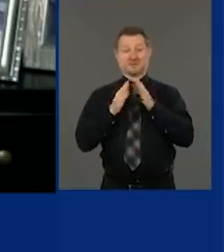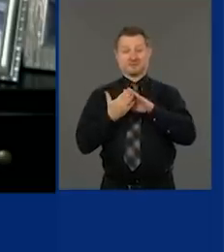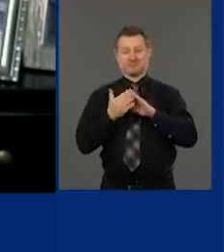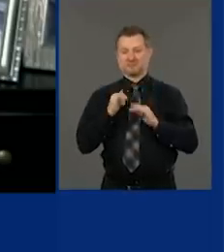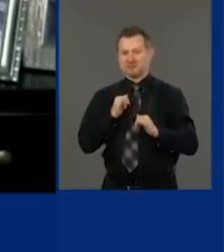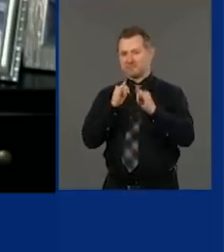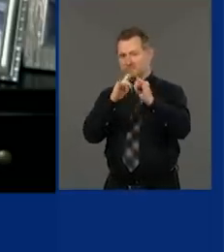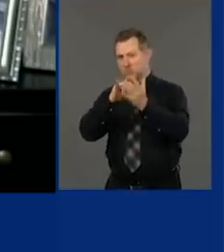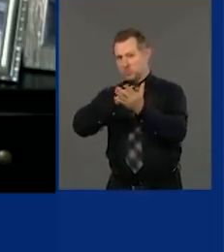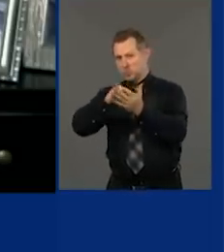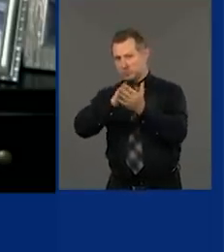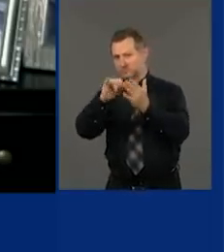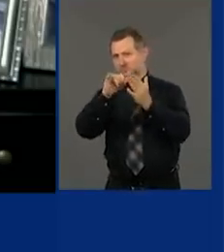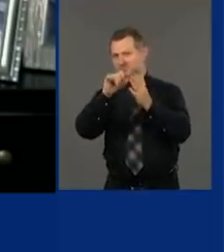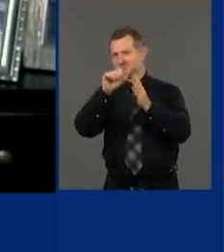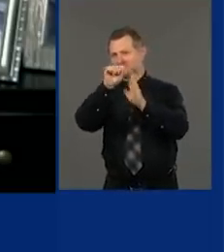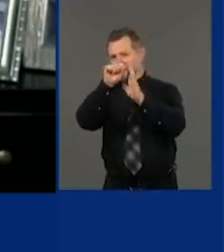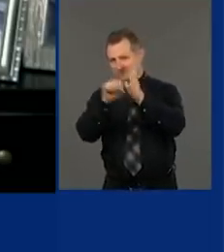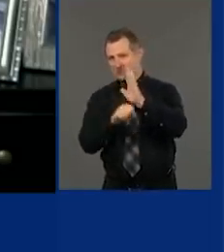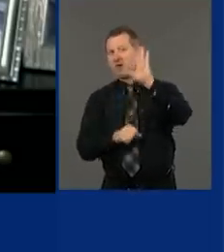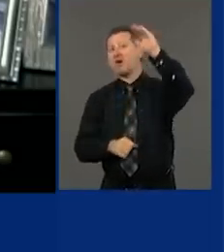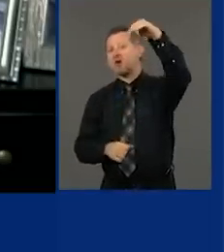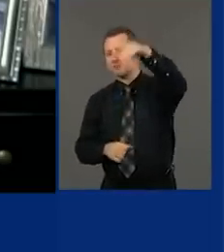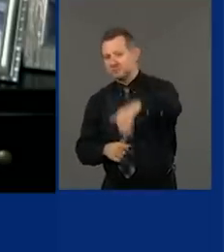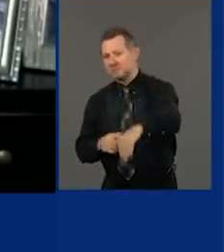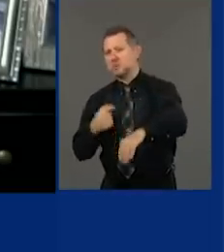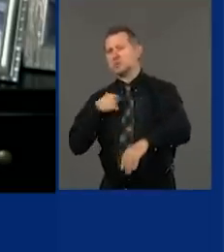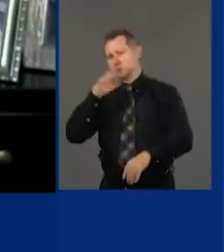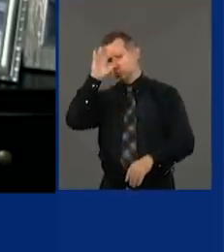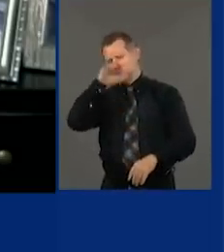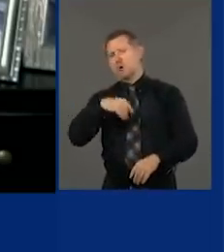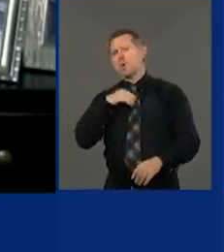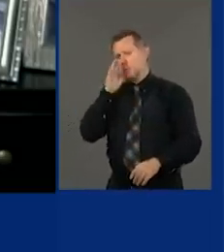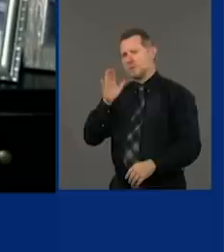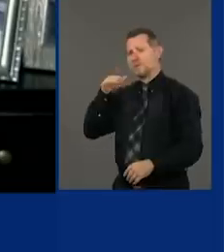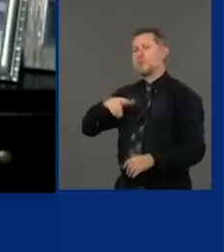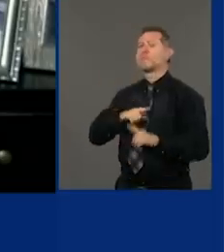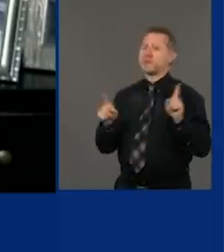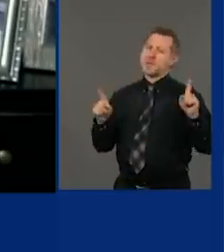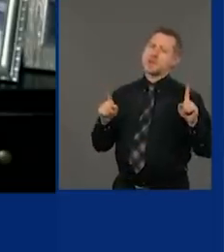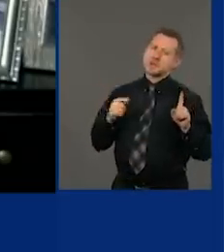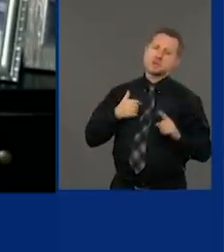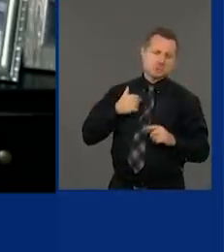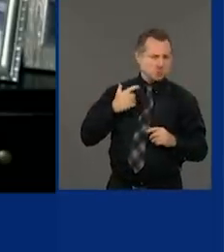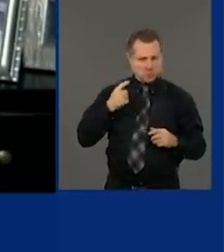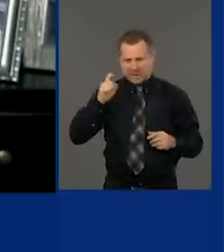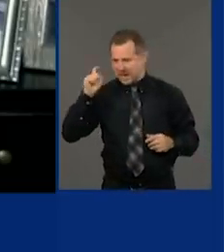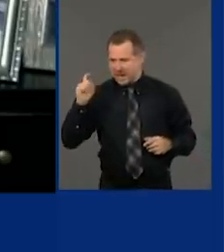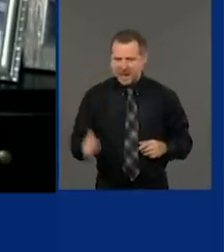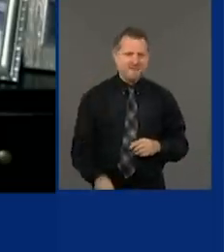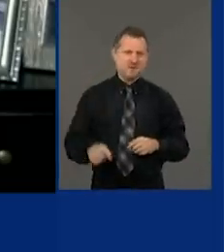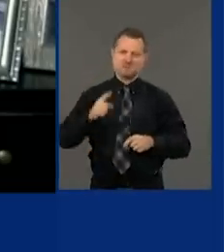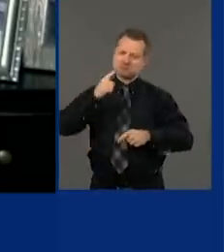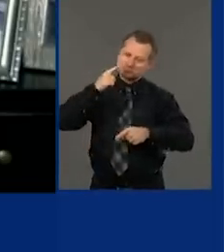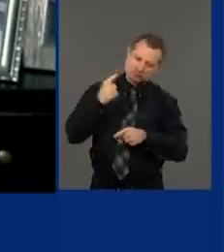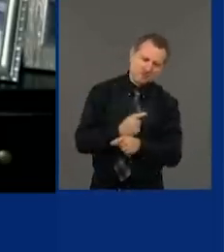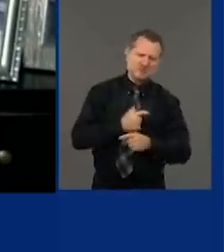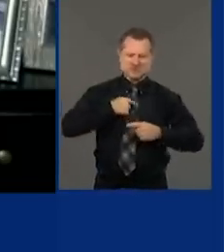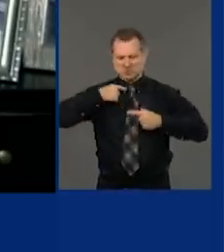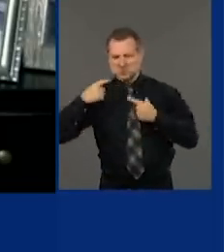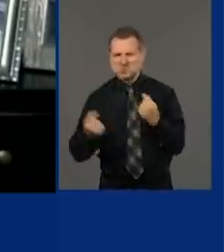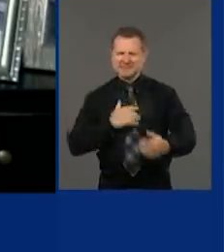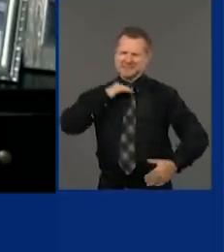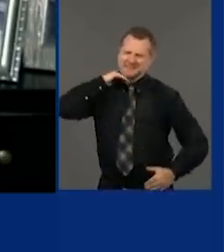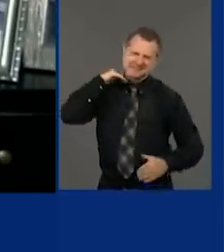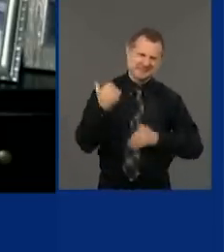other side, I know that we will get to the other side. But it is going to take us taking responsibility for ourselves and